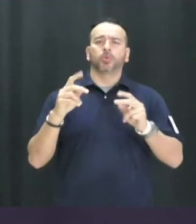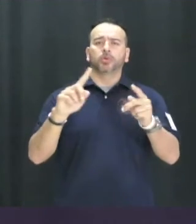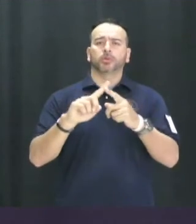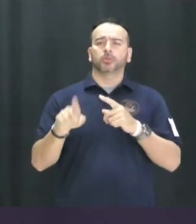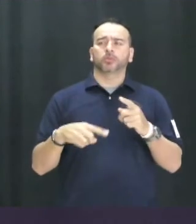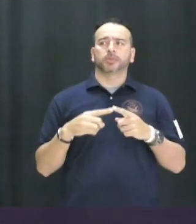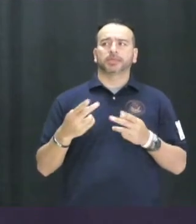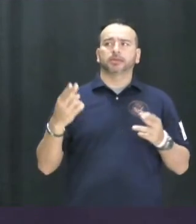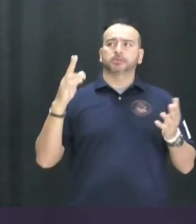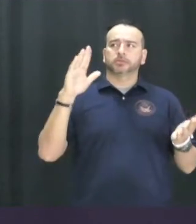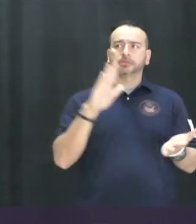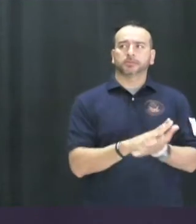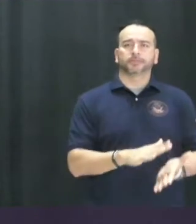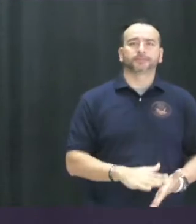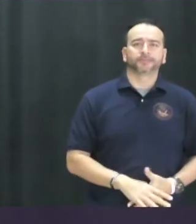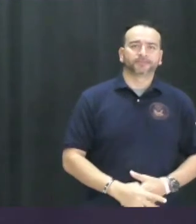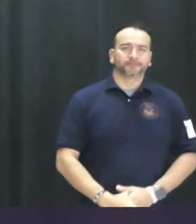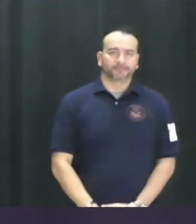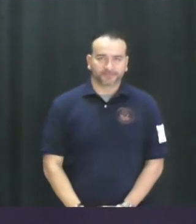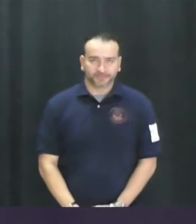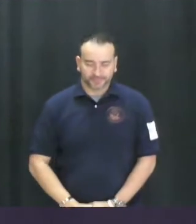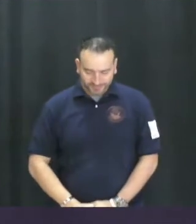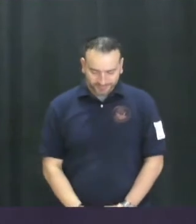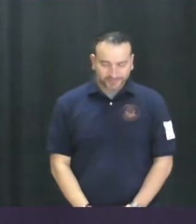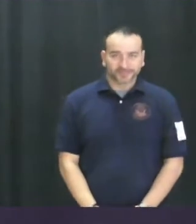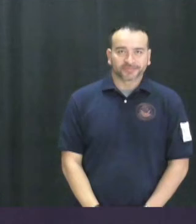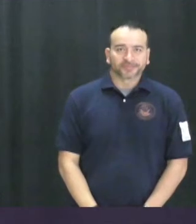schools... Can you start at Kazoo Club? yeah.